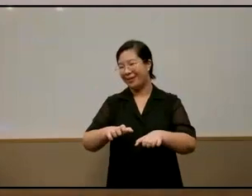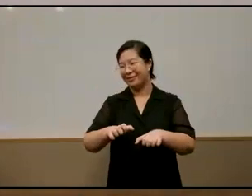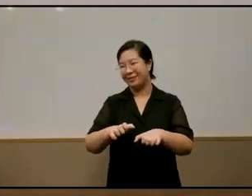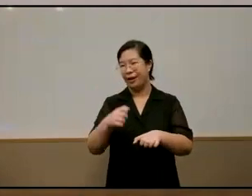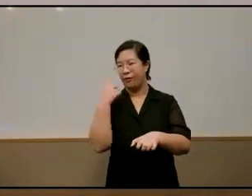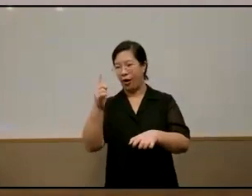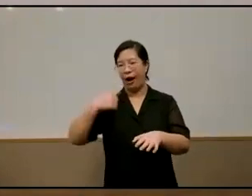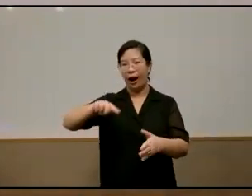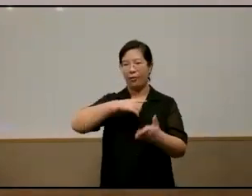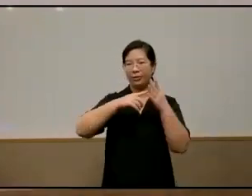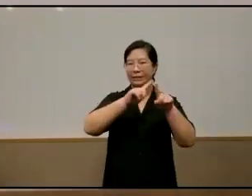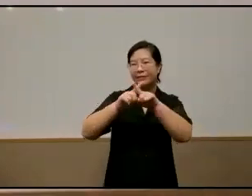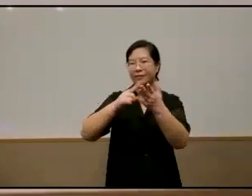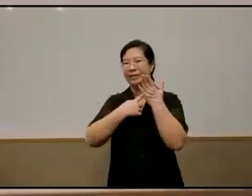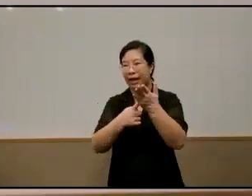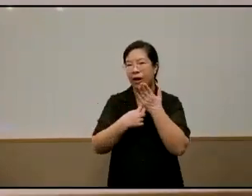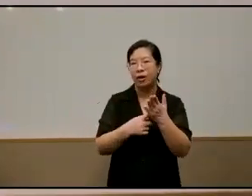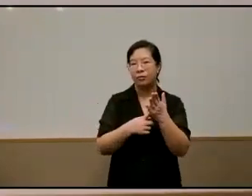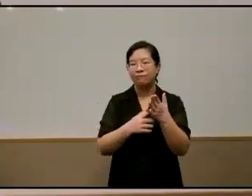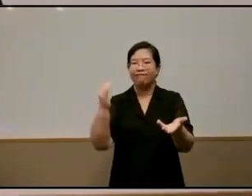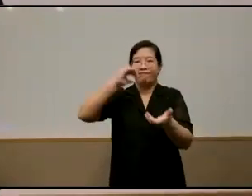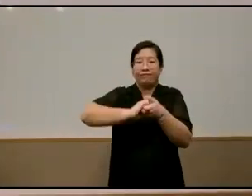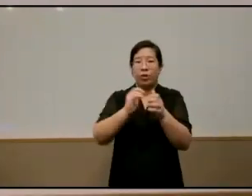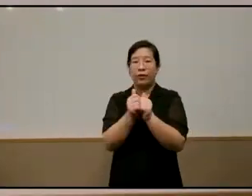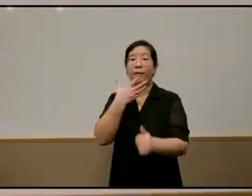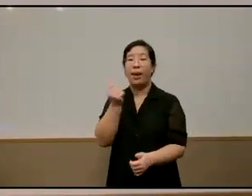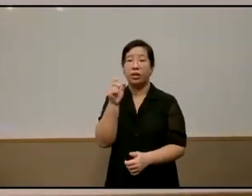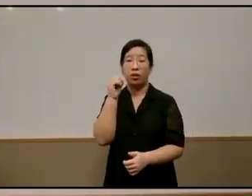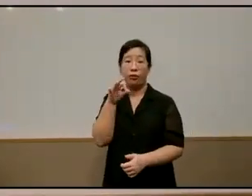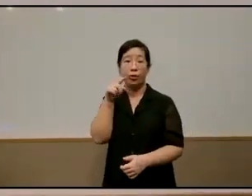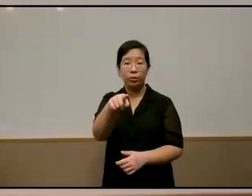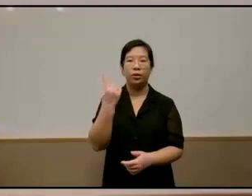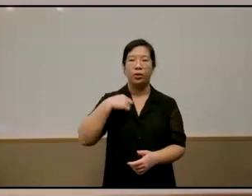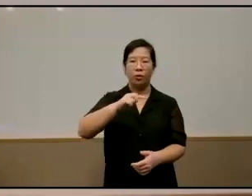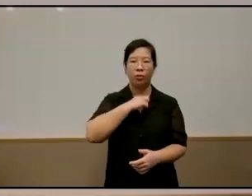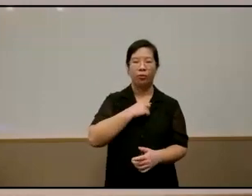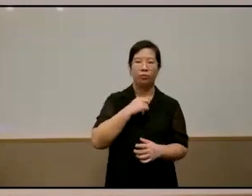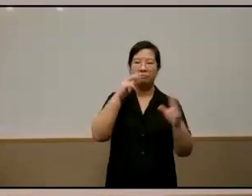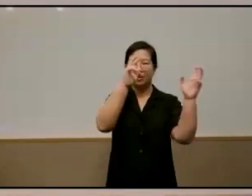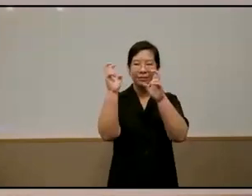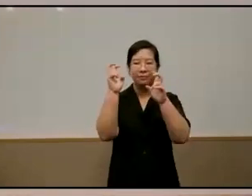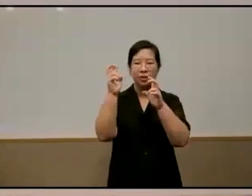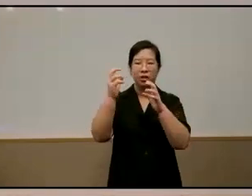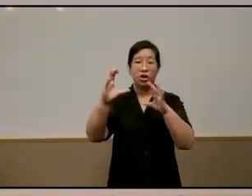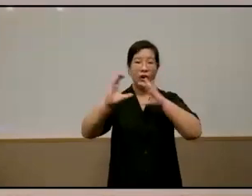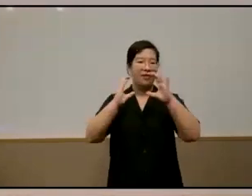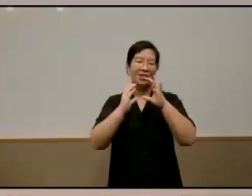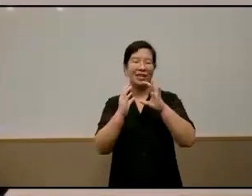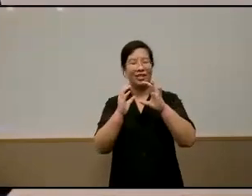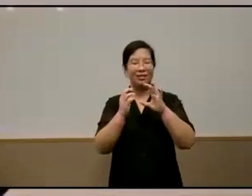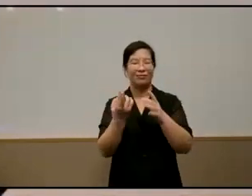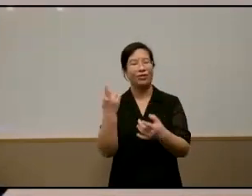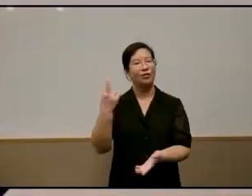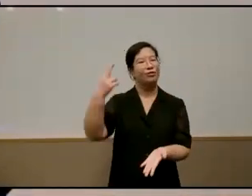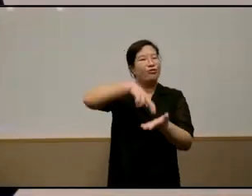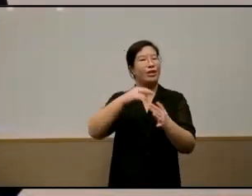that we are doing in partnership with the best of you we mentioned a conversation reimagine i believe no one among